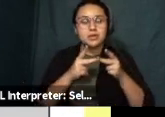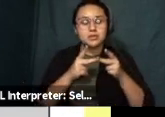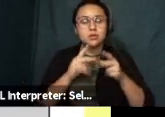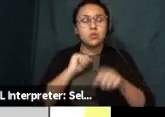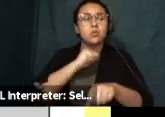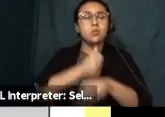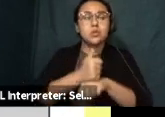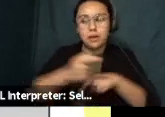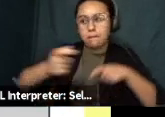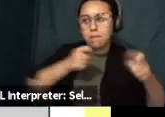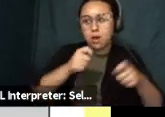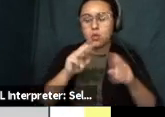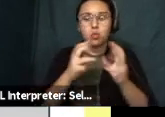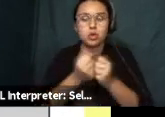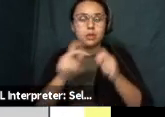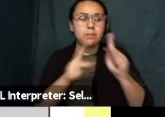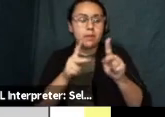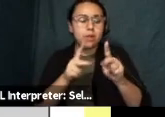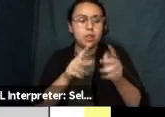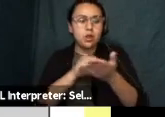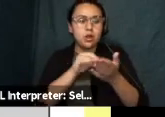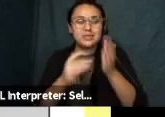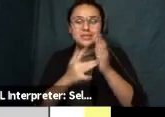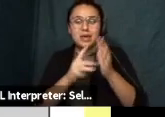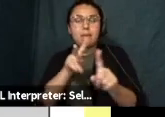tech skills that they can apply to their movements